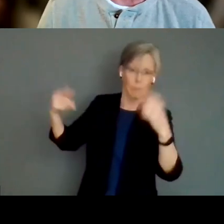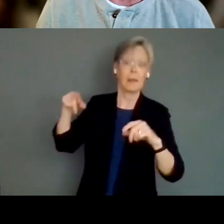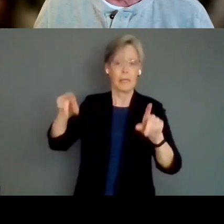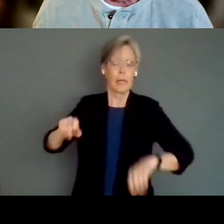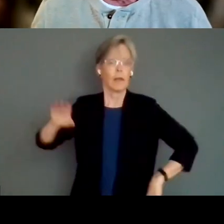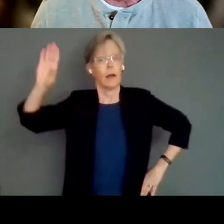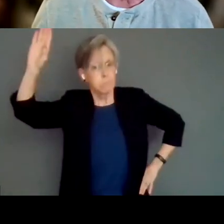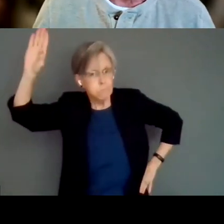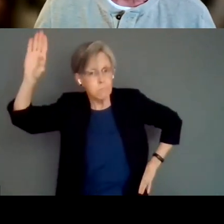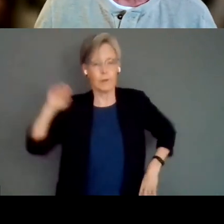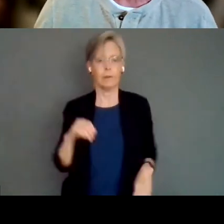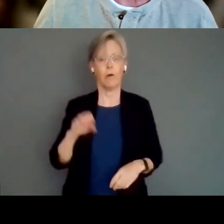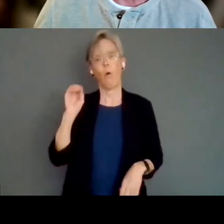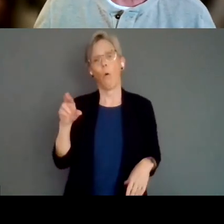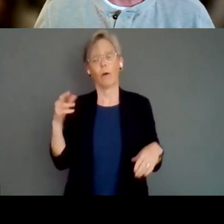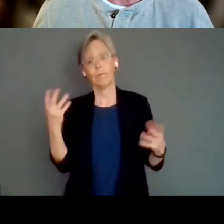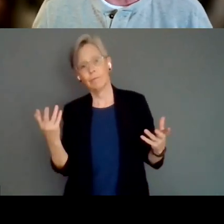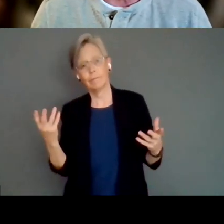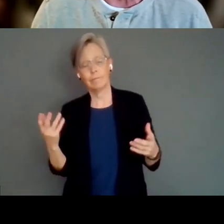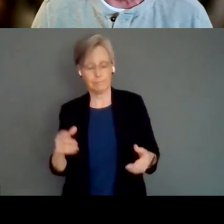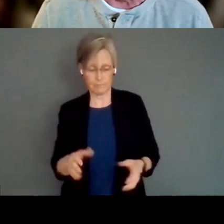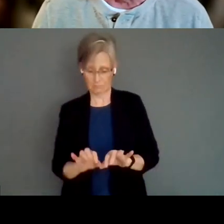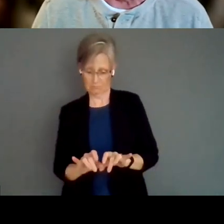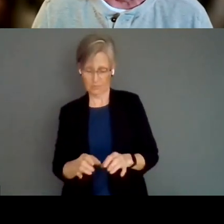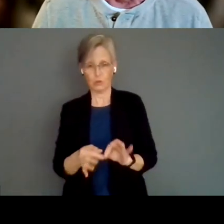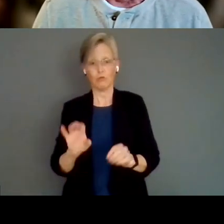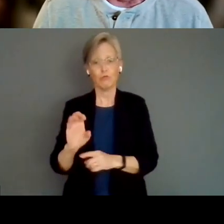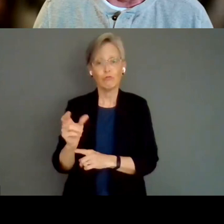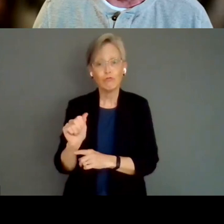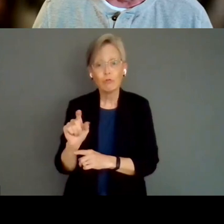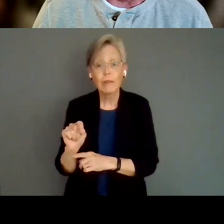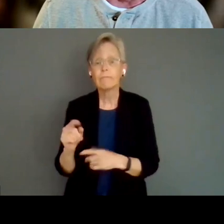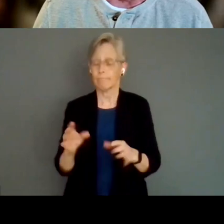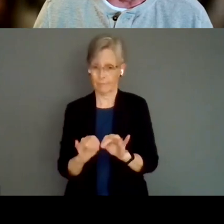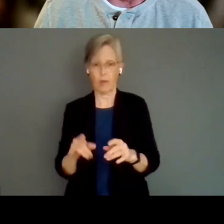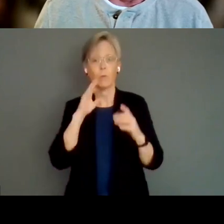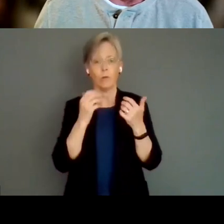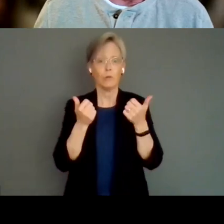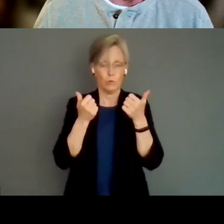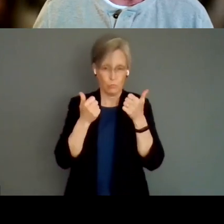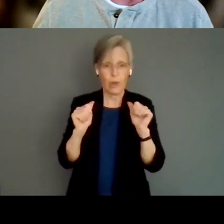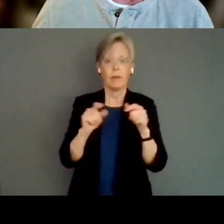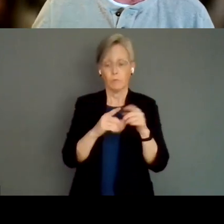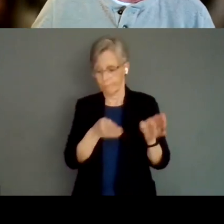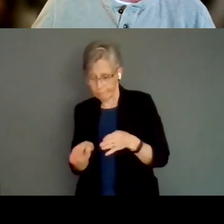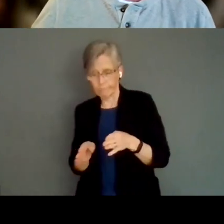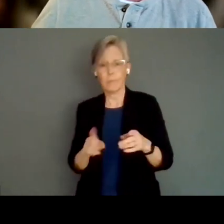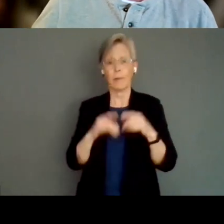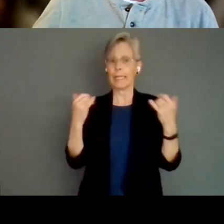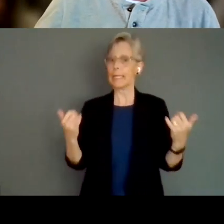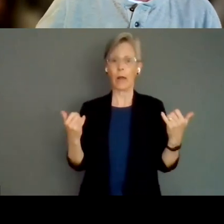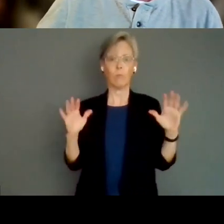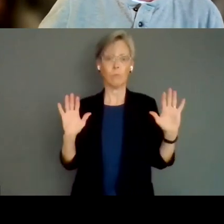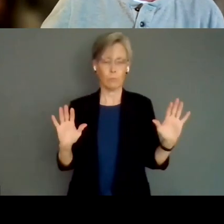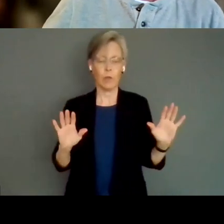hand or signal me in the chat or something like that, and we'll try to allow for time. But for now, please